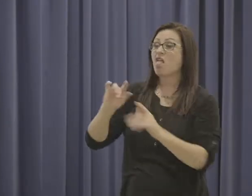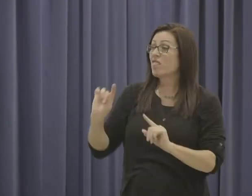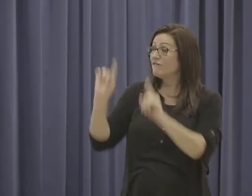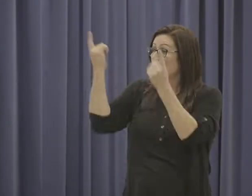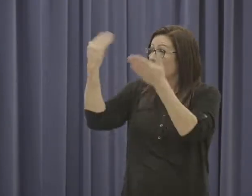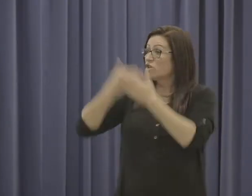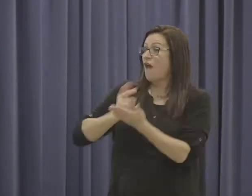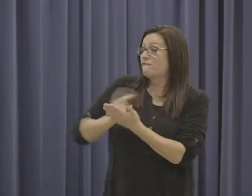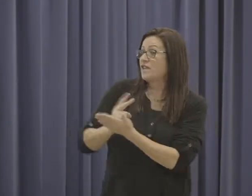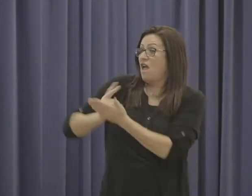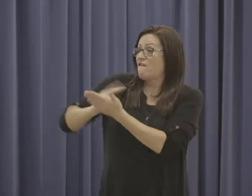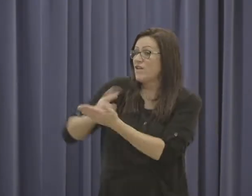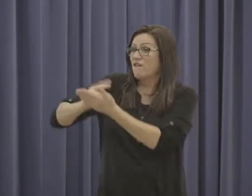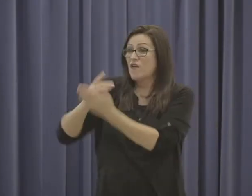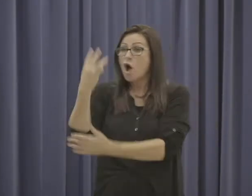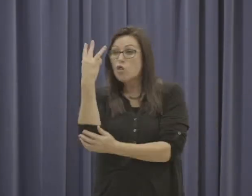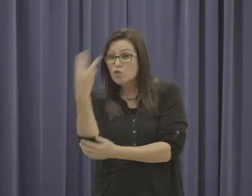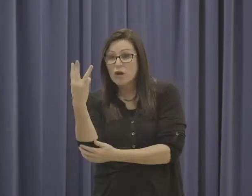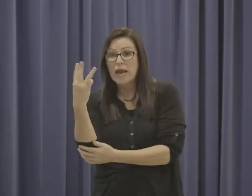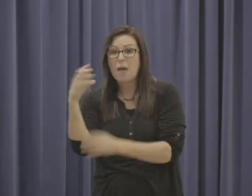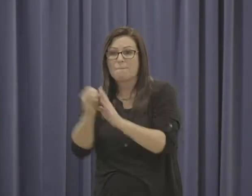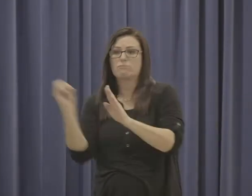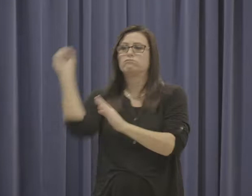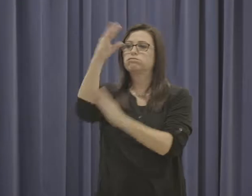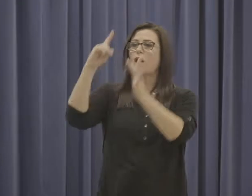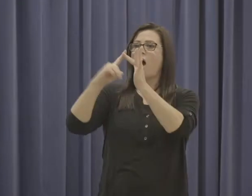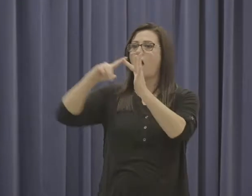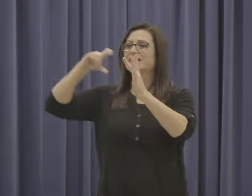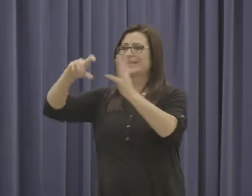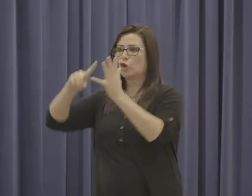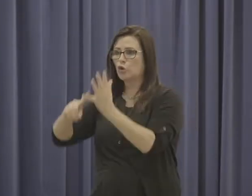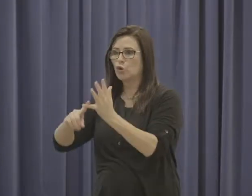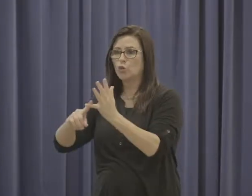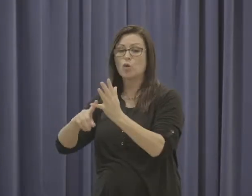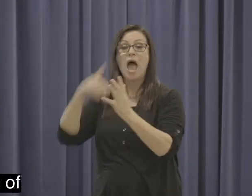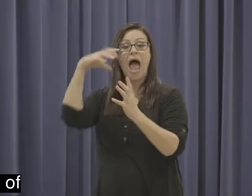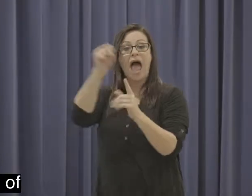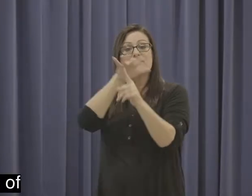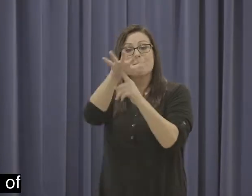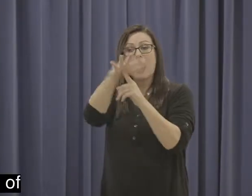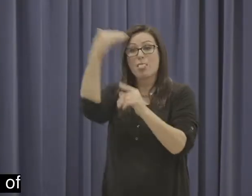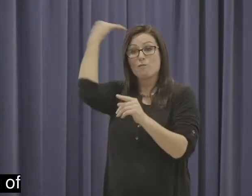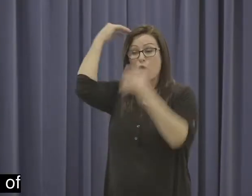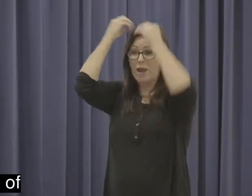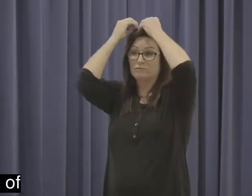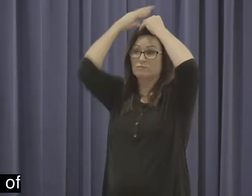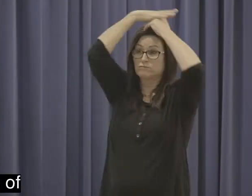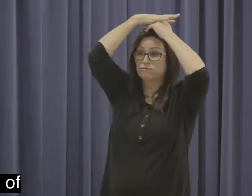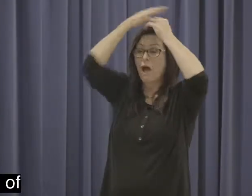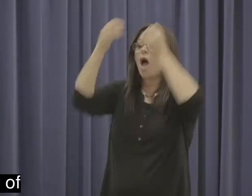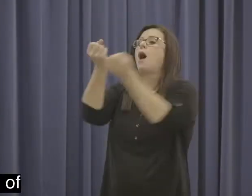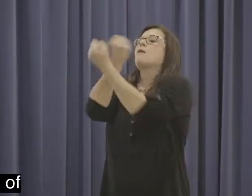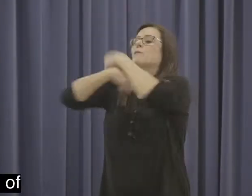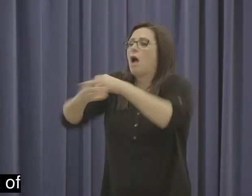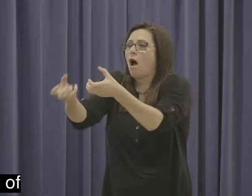seizures on his first night and was in intensive care. He had a small bleed on his brain and ended up with a virus of some kind